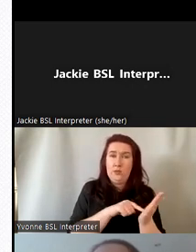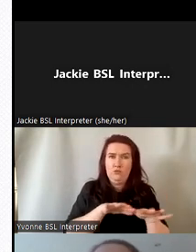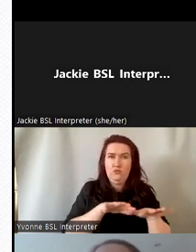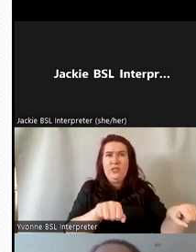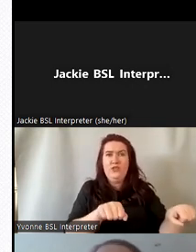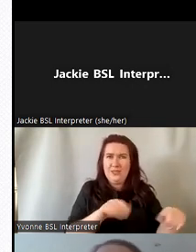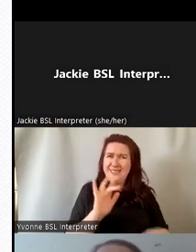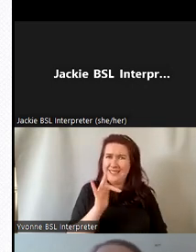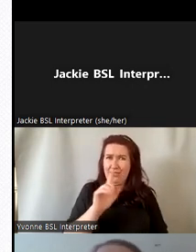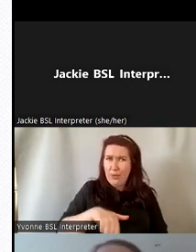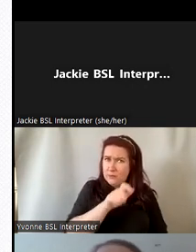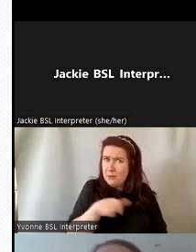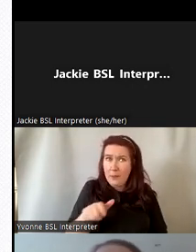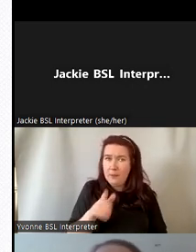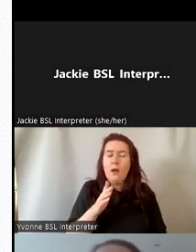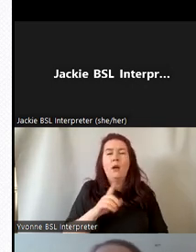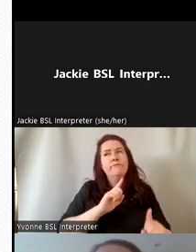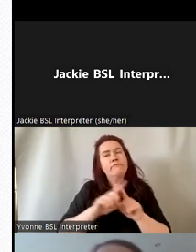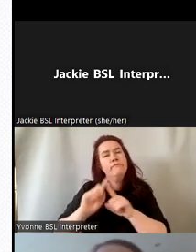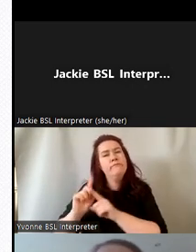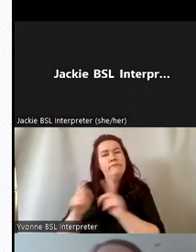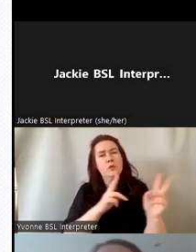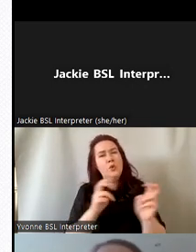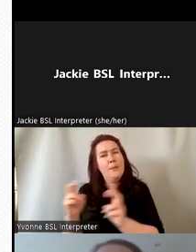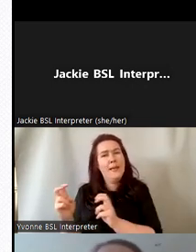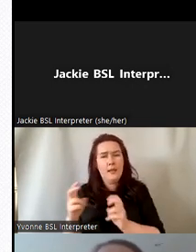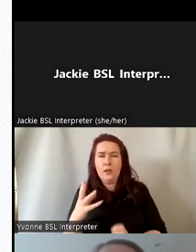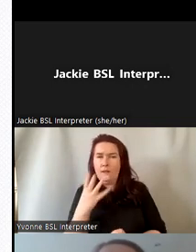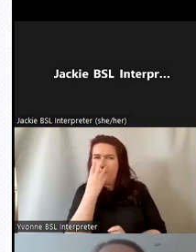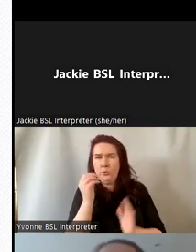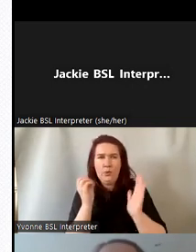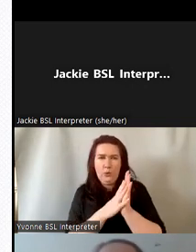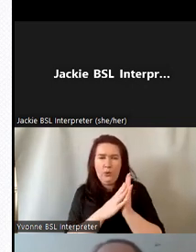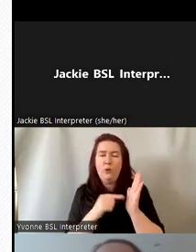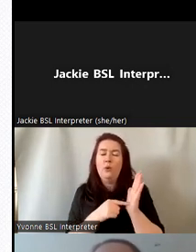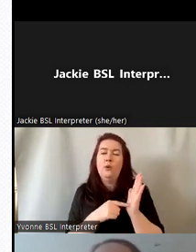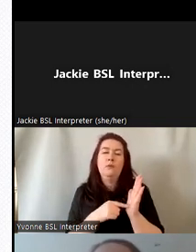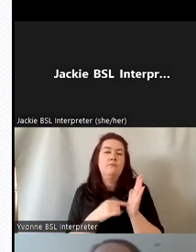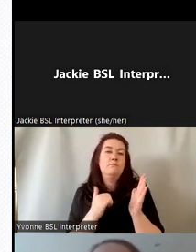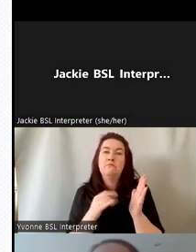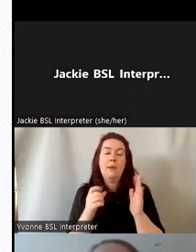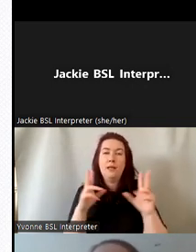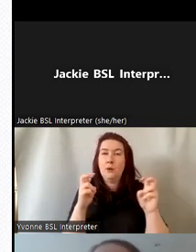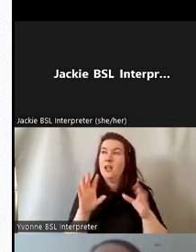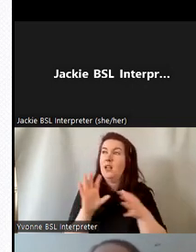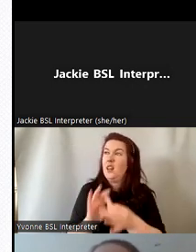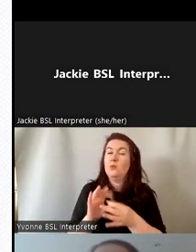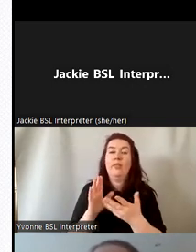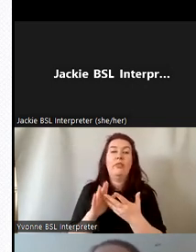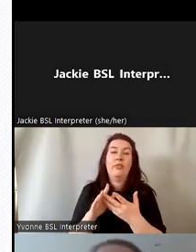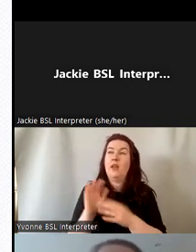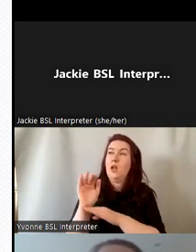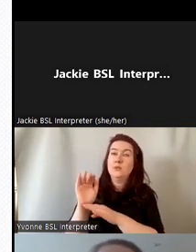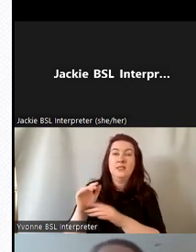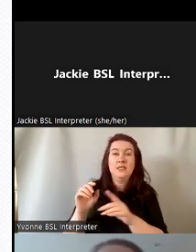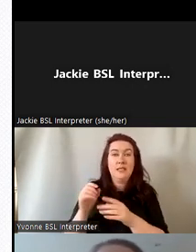subjects really varied from um topics relating to external events like cop 26 the